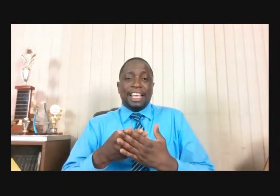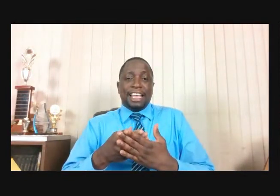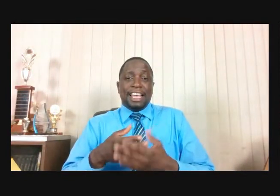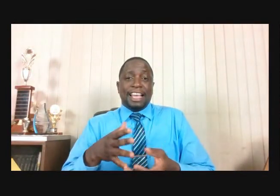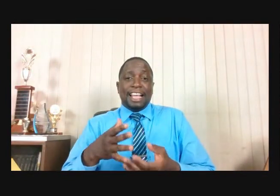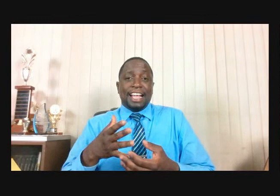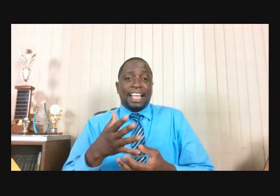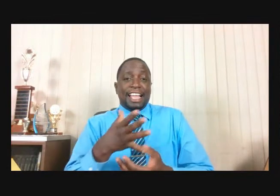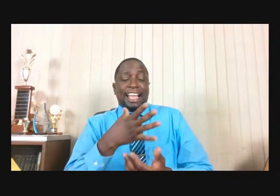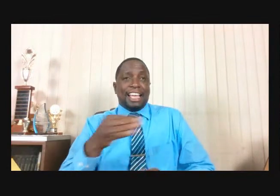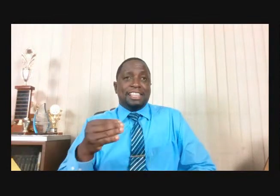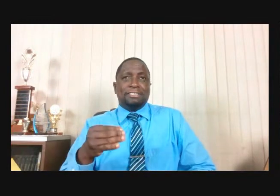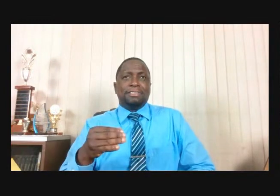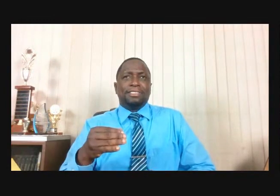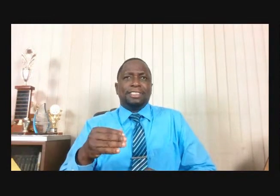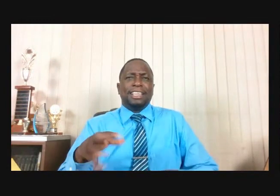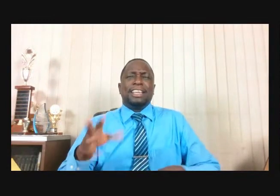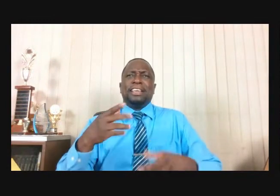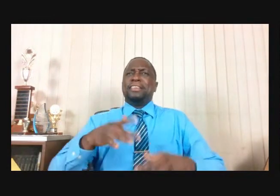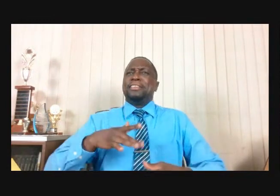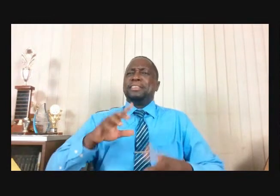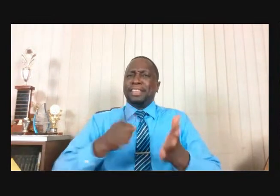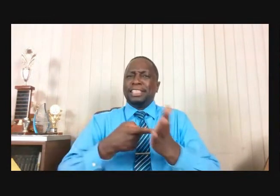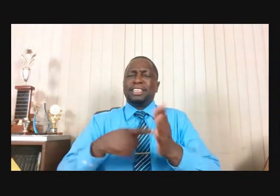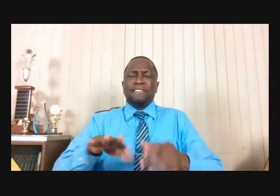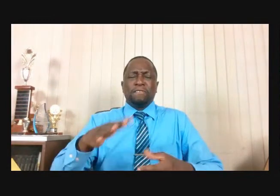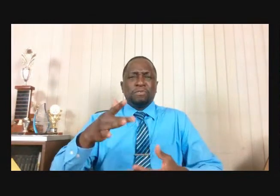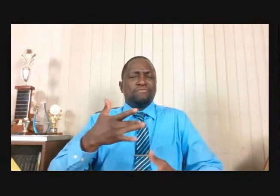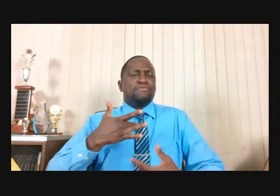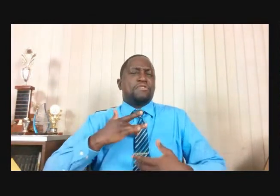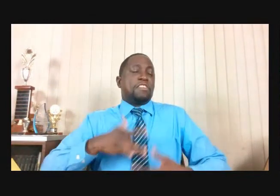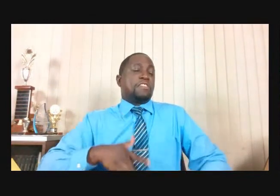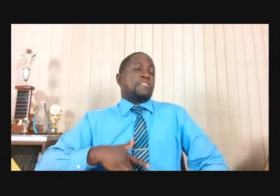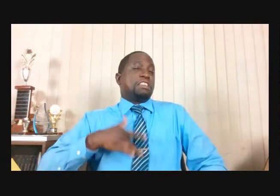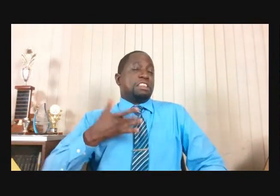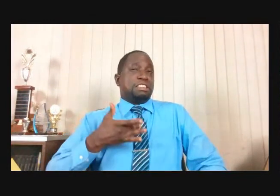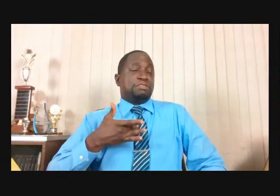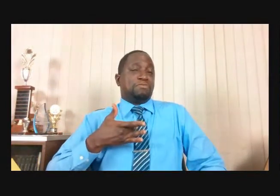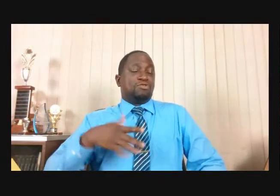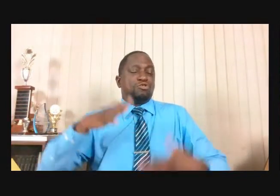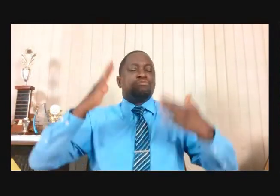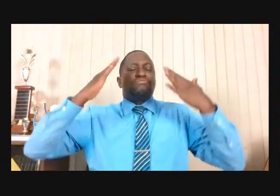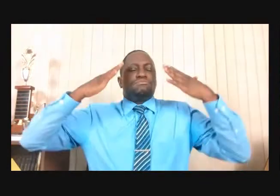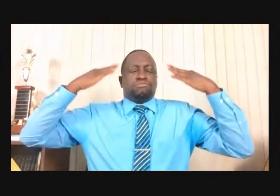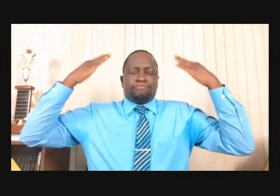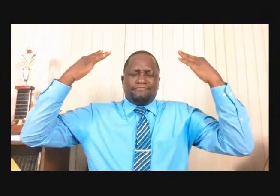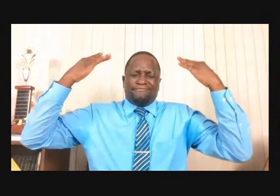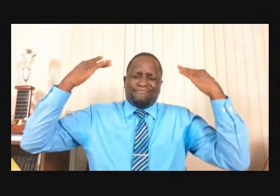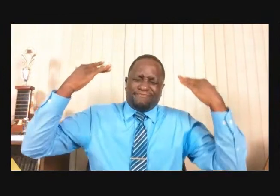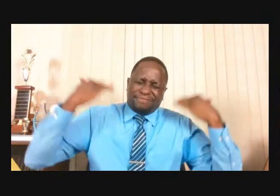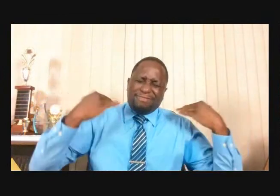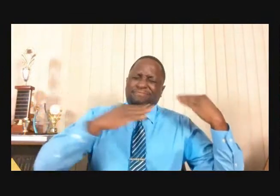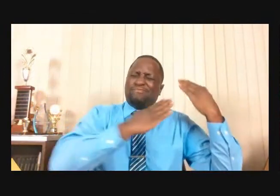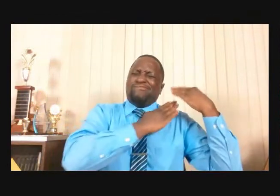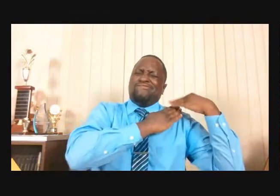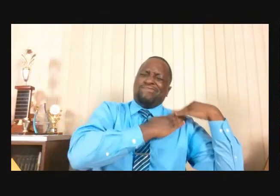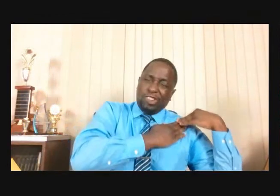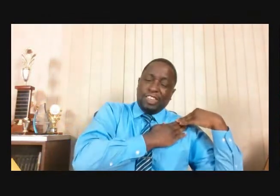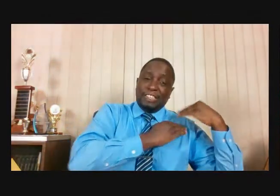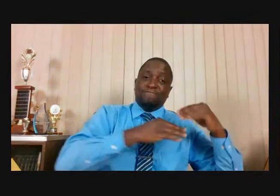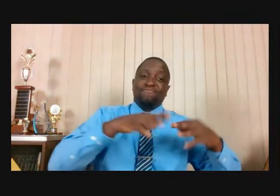This Guilt And Self Reproach Is Way Out Of Proportion Because You Feel Condemned And